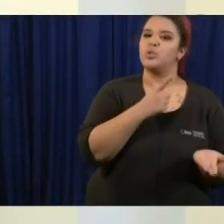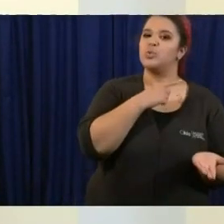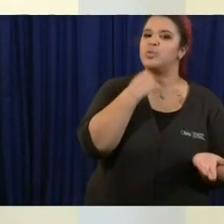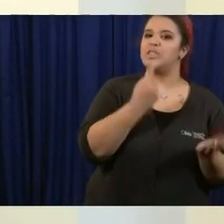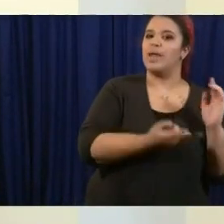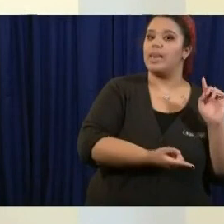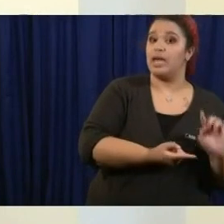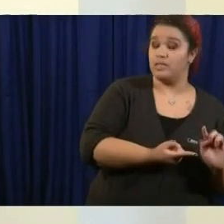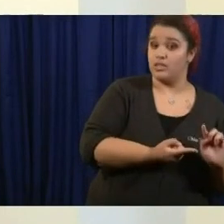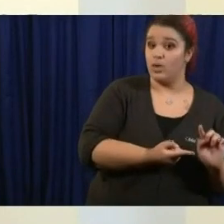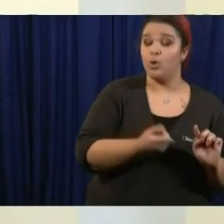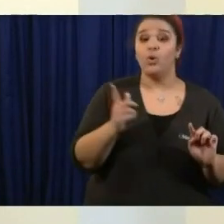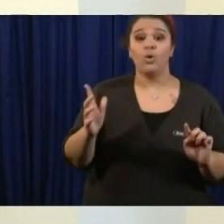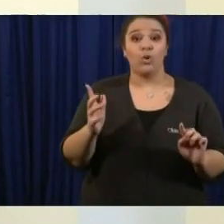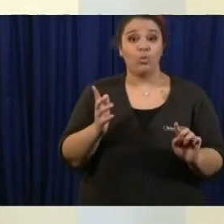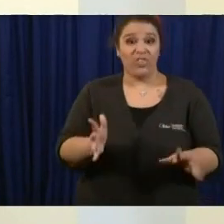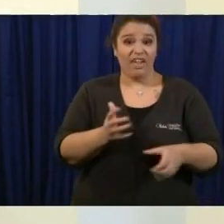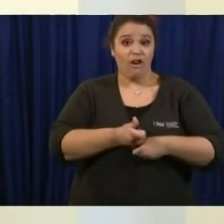faster